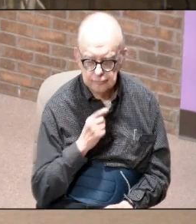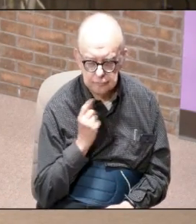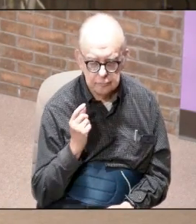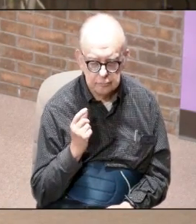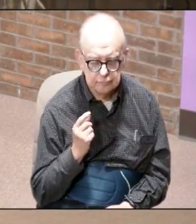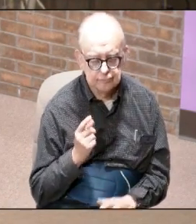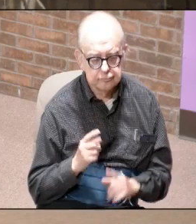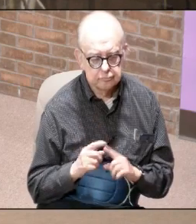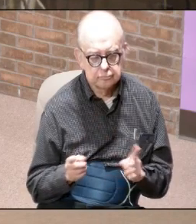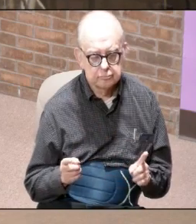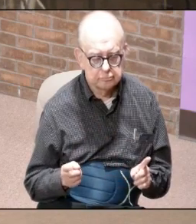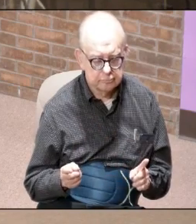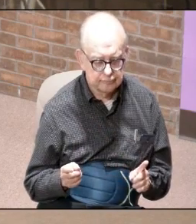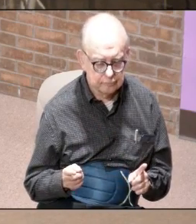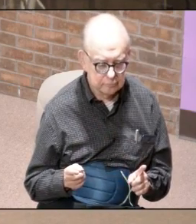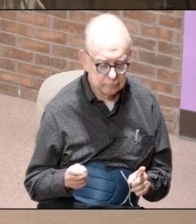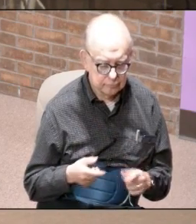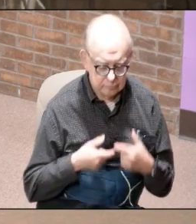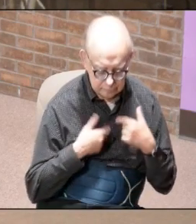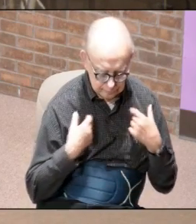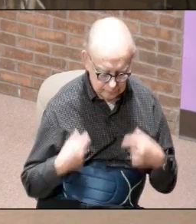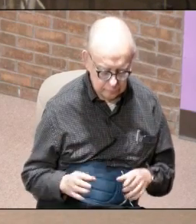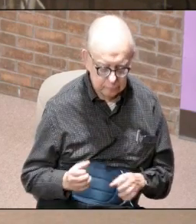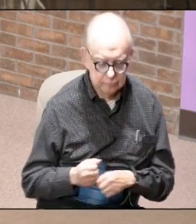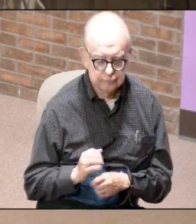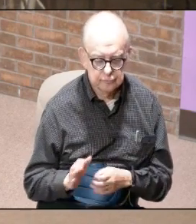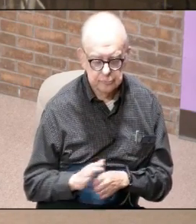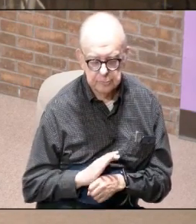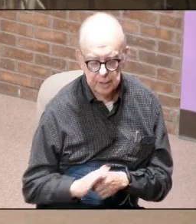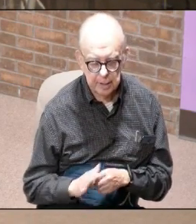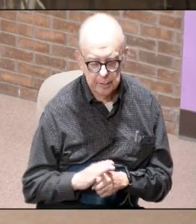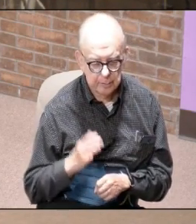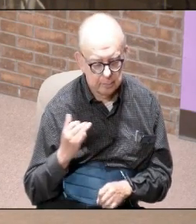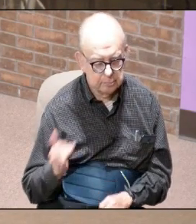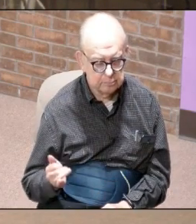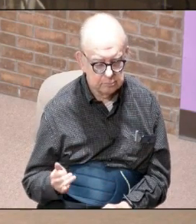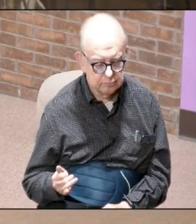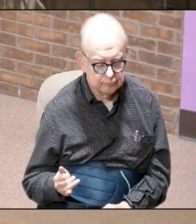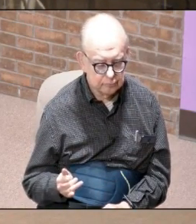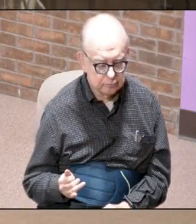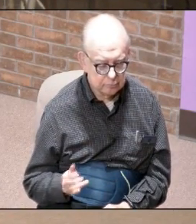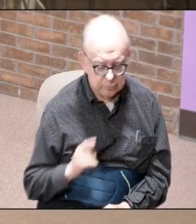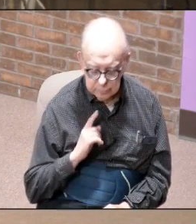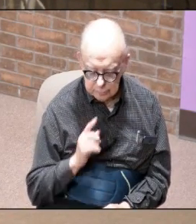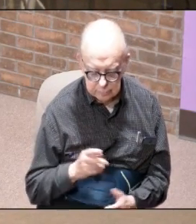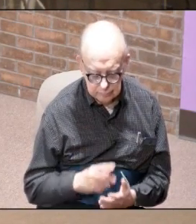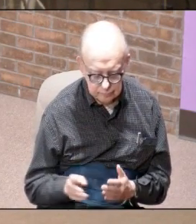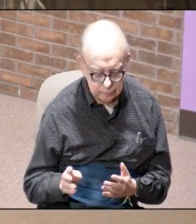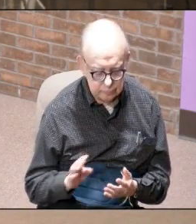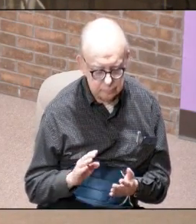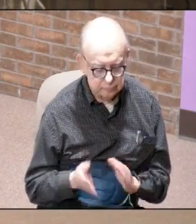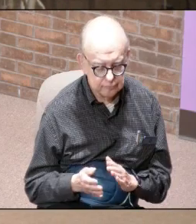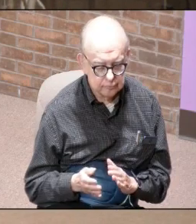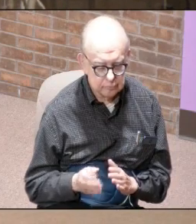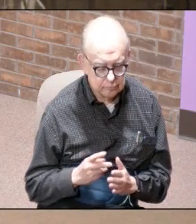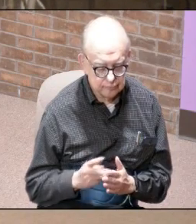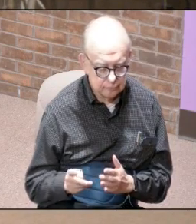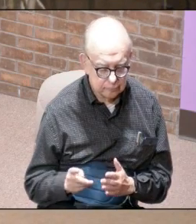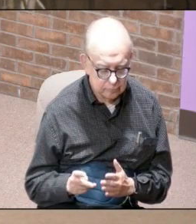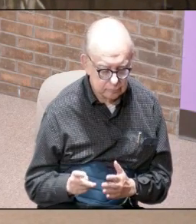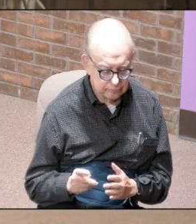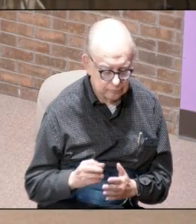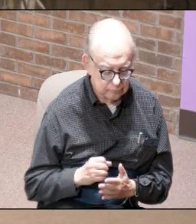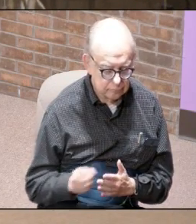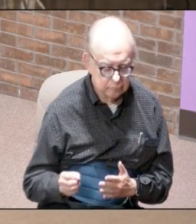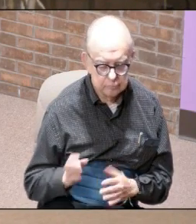but when this sash that was made entirely of gold was a pure reflection of the purification in the sacred